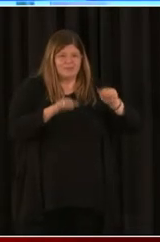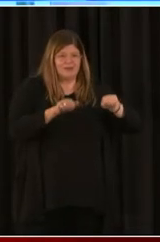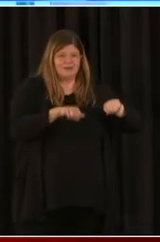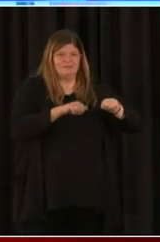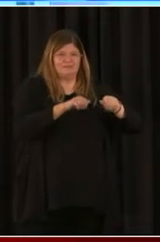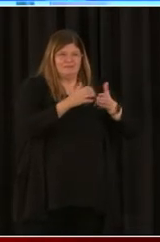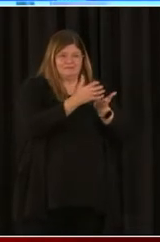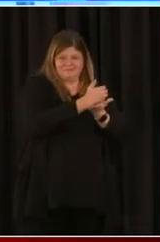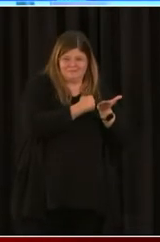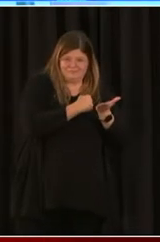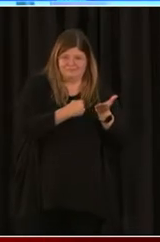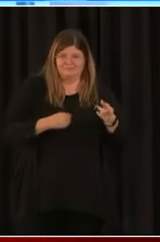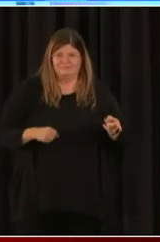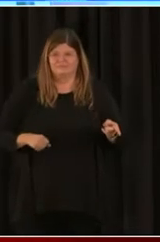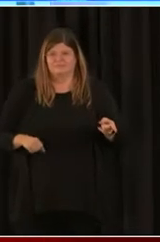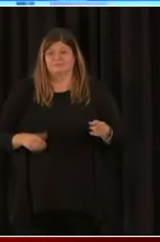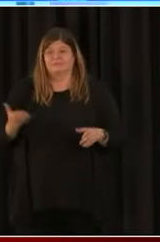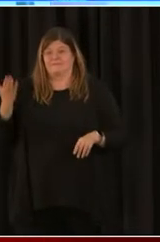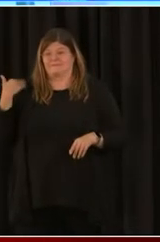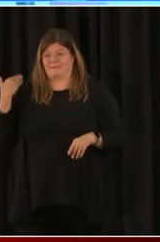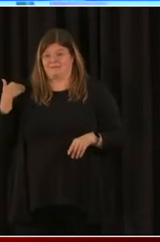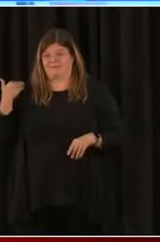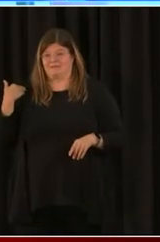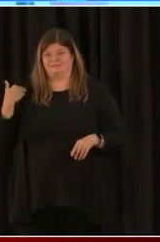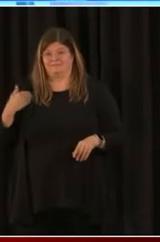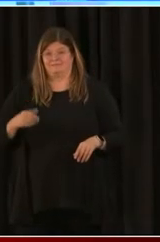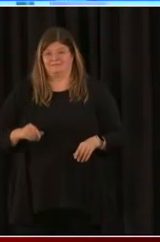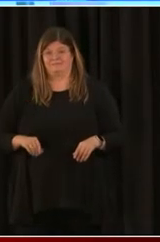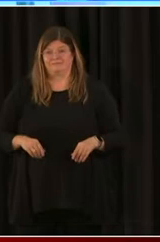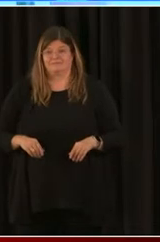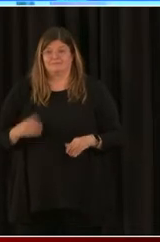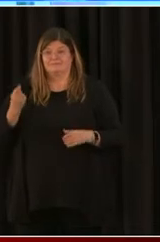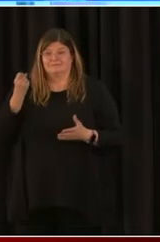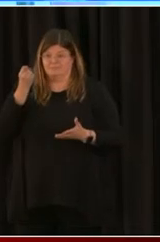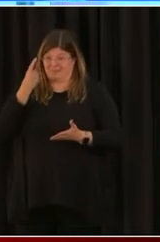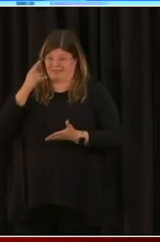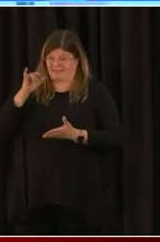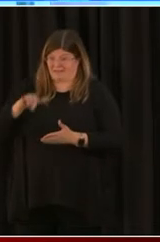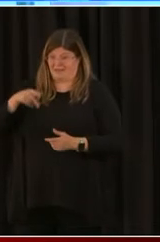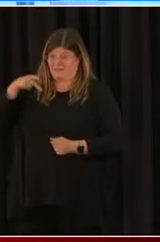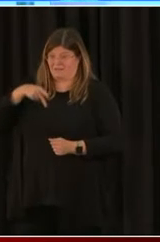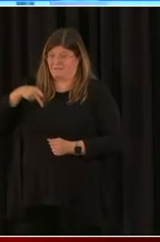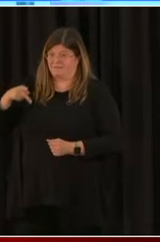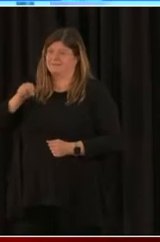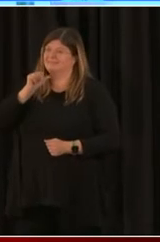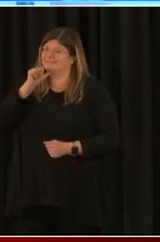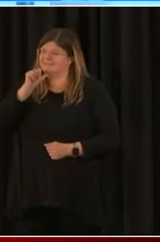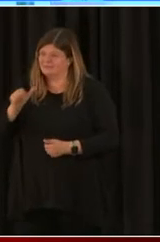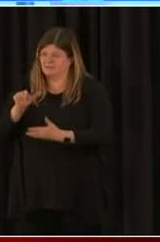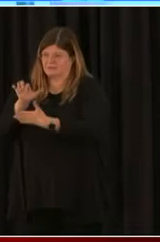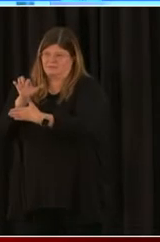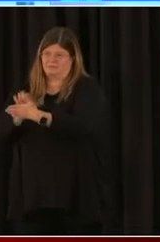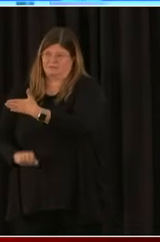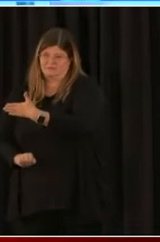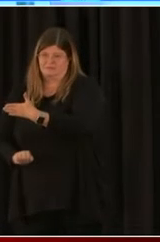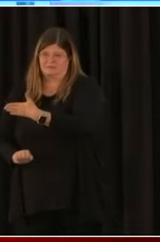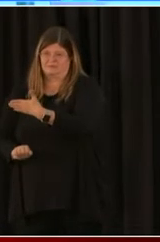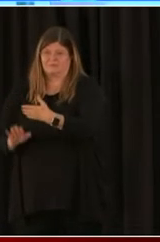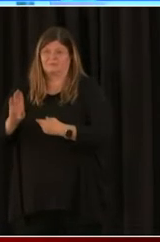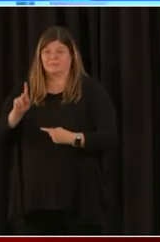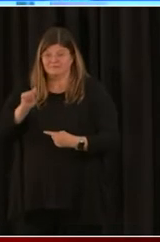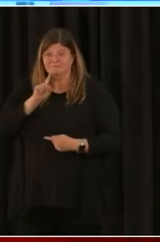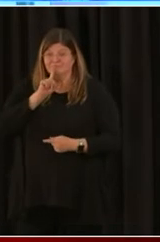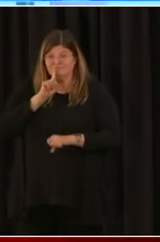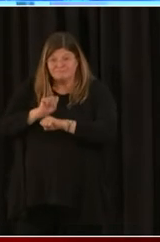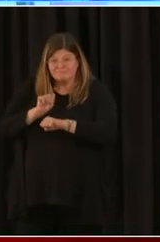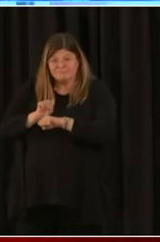was not supposed to be a taxable event. However, it is. It was. And